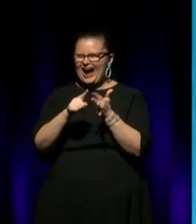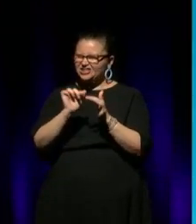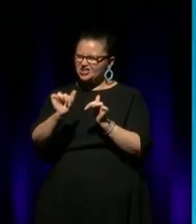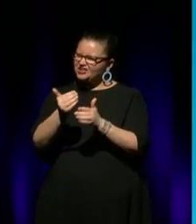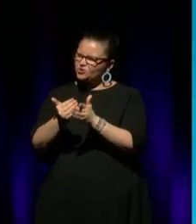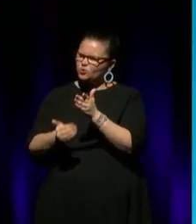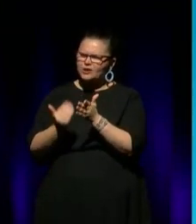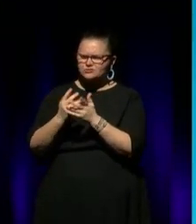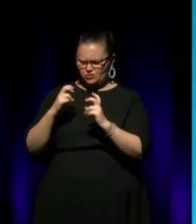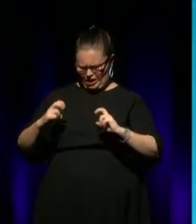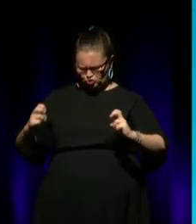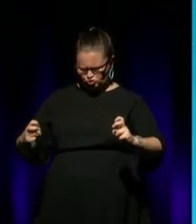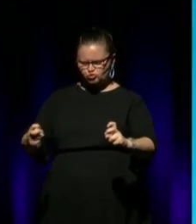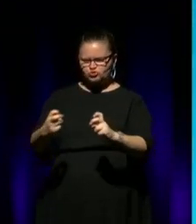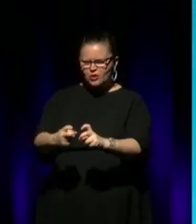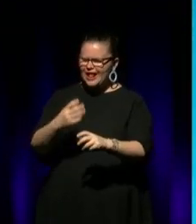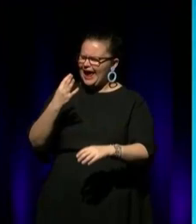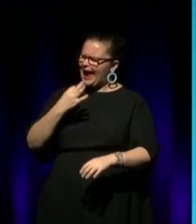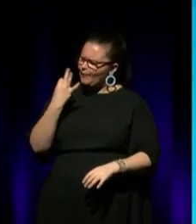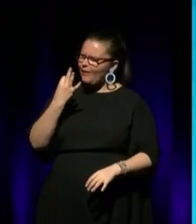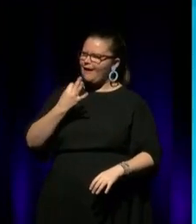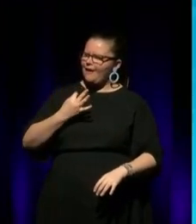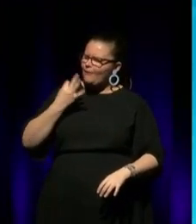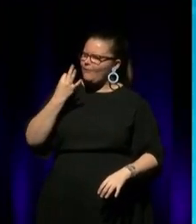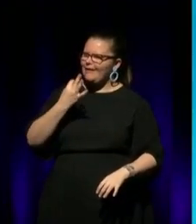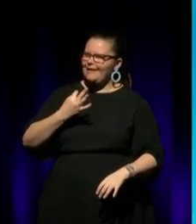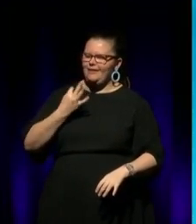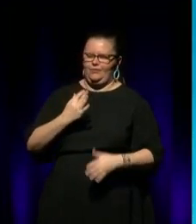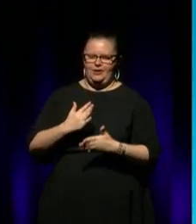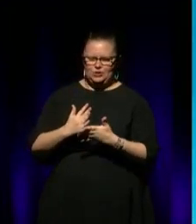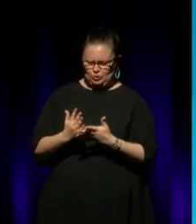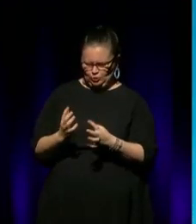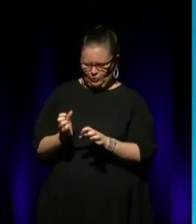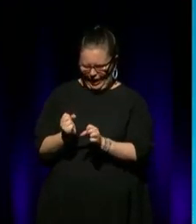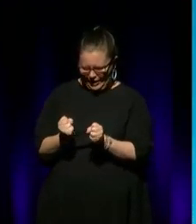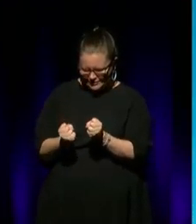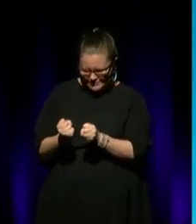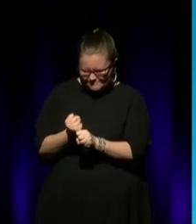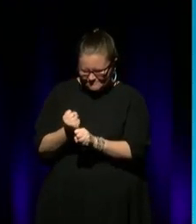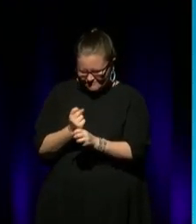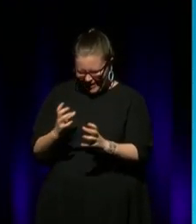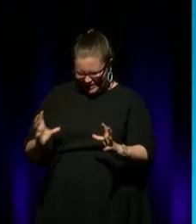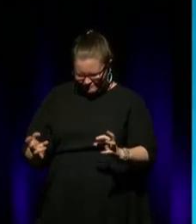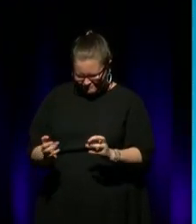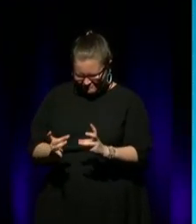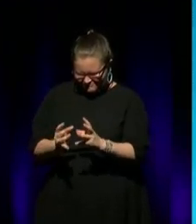circle for hours and hours. And then out of that, we just shaped this dance, song,